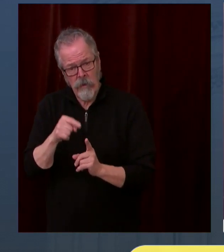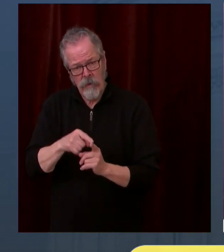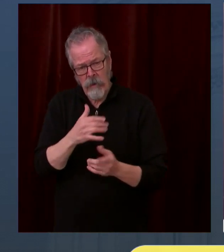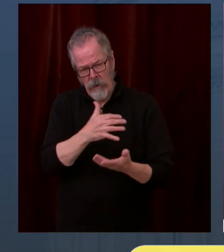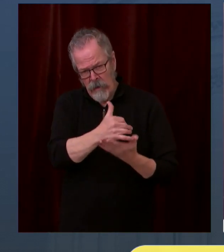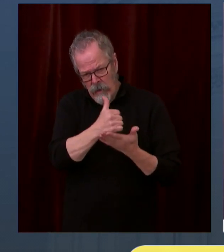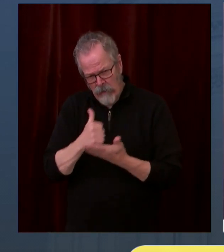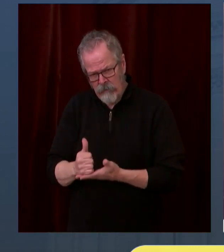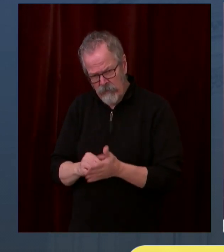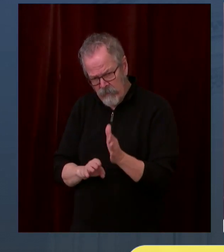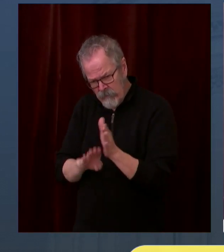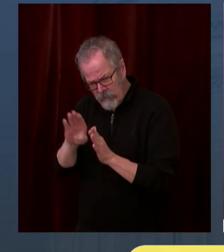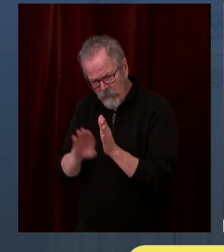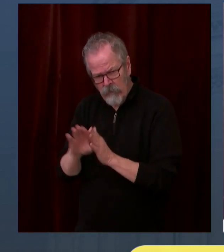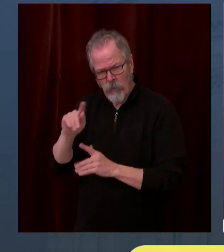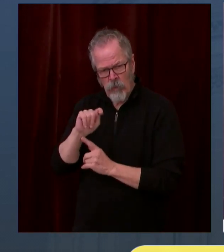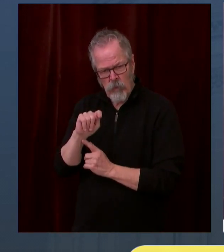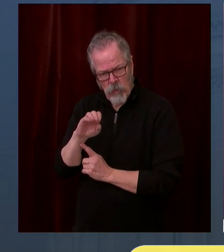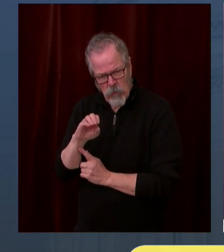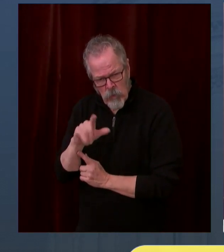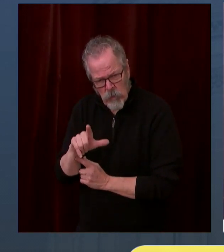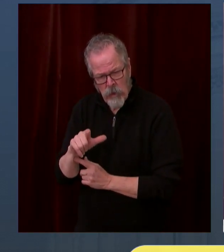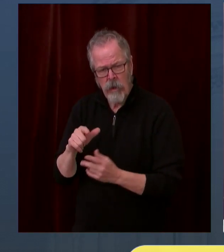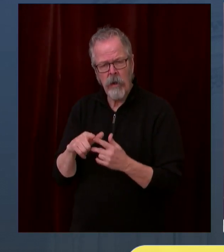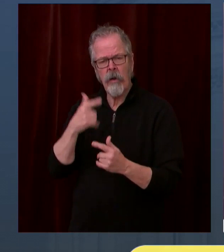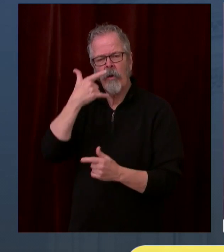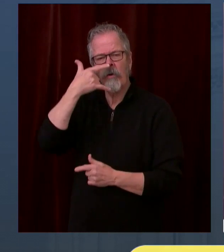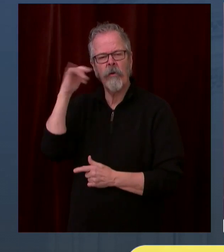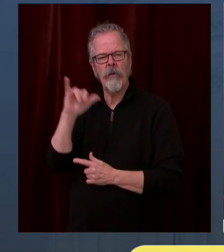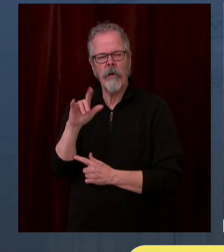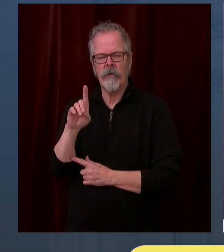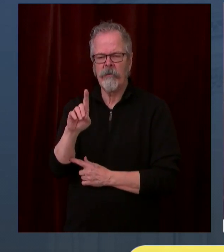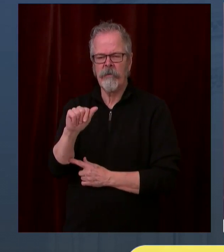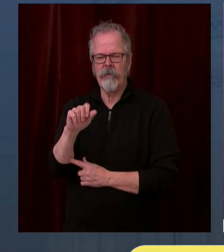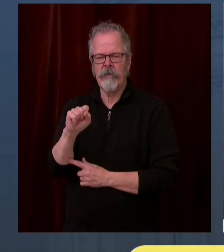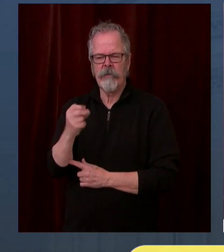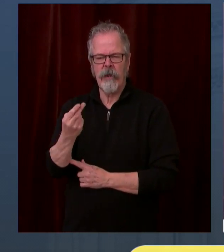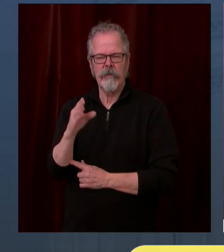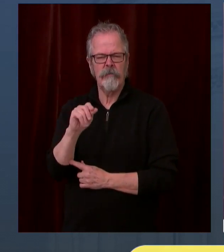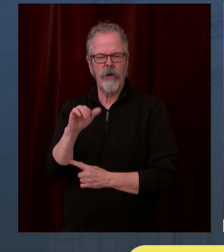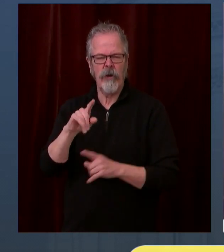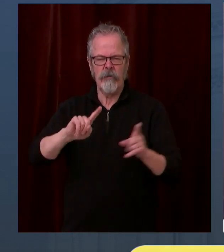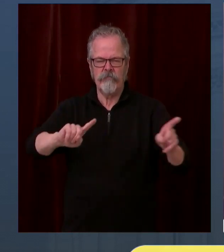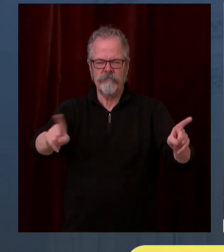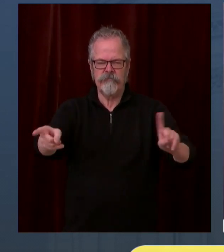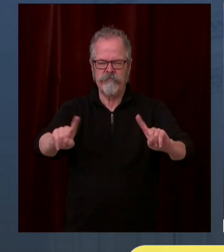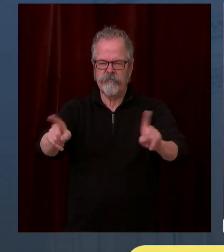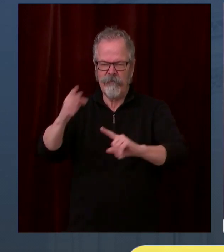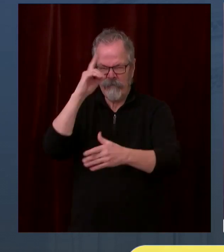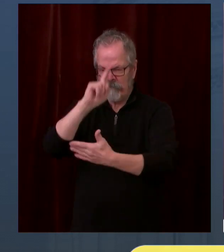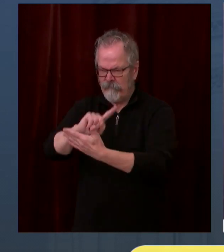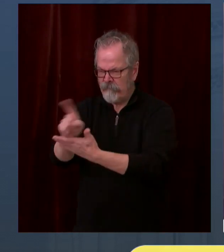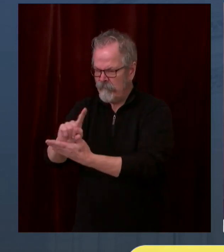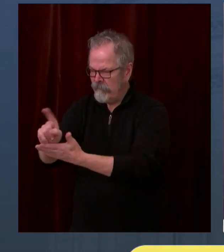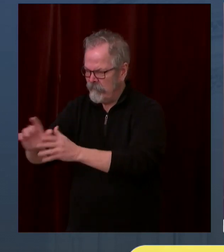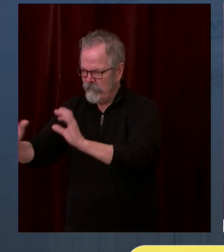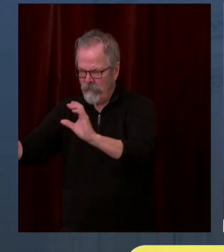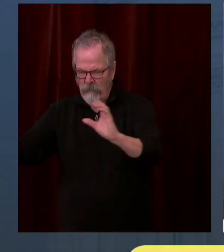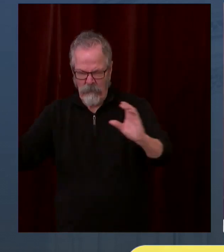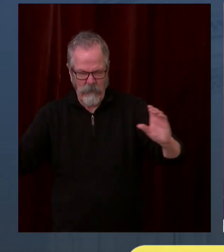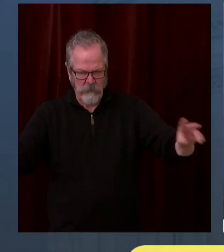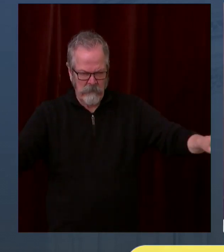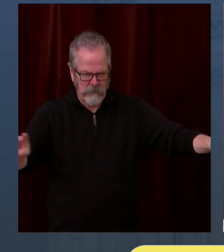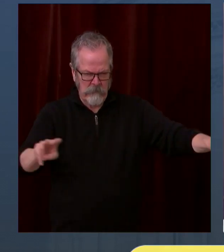is going to give people more understanding of both vaccines as a state, how many have come in, how many have been